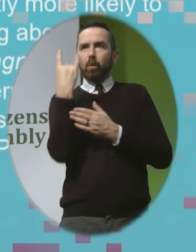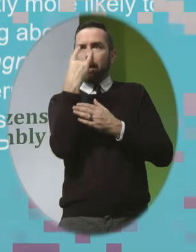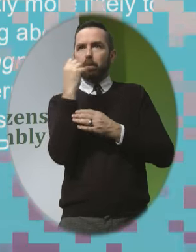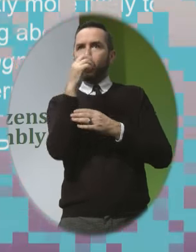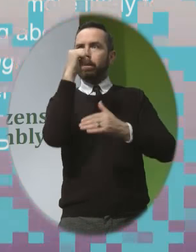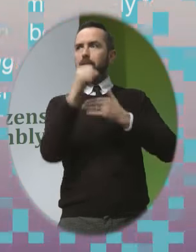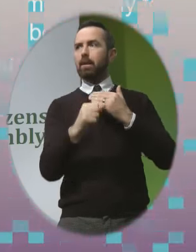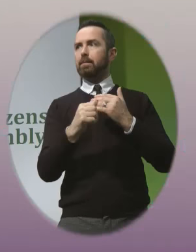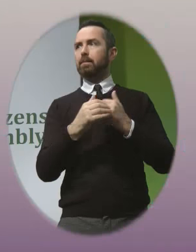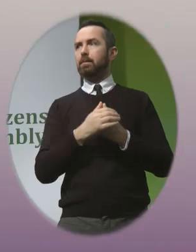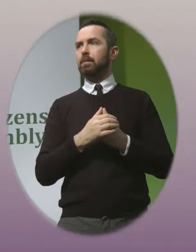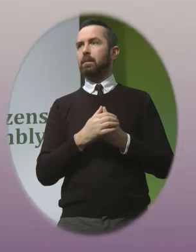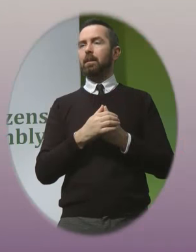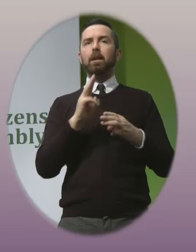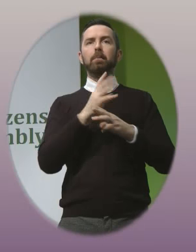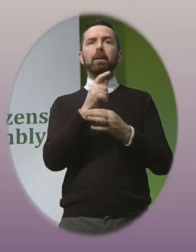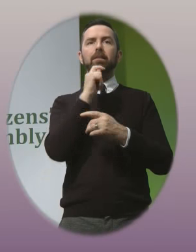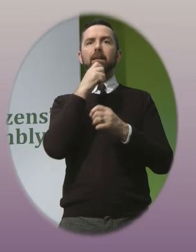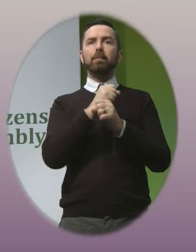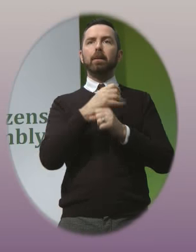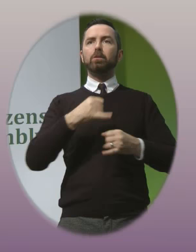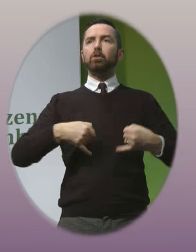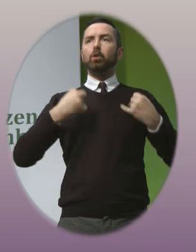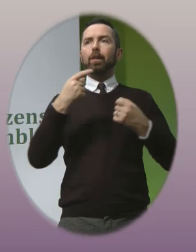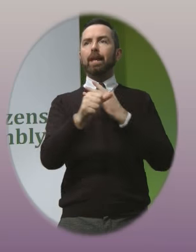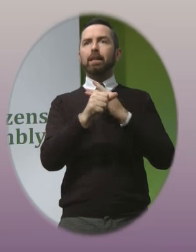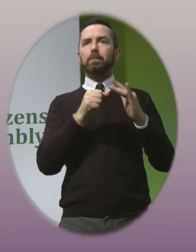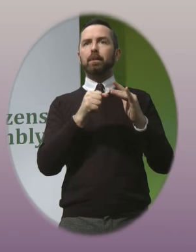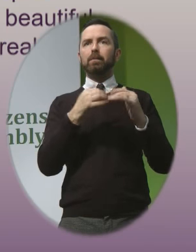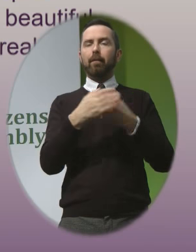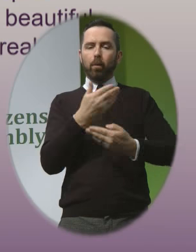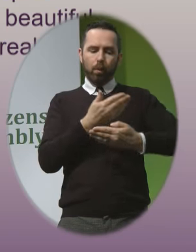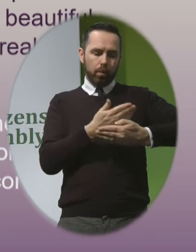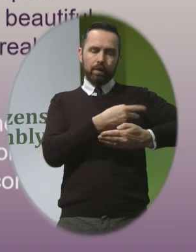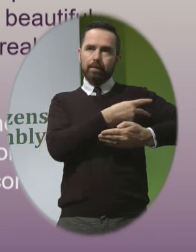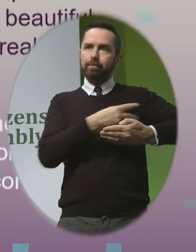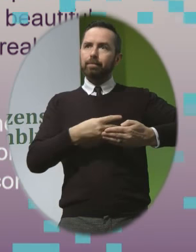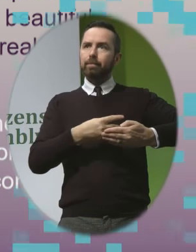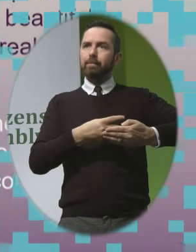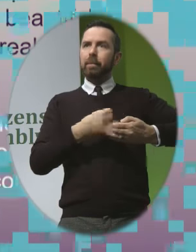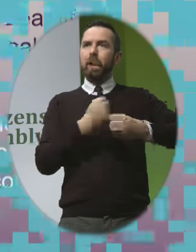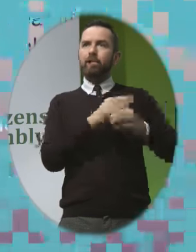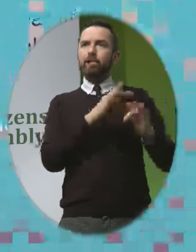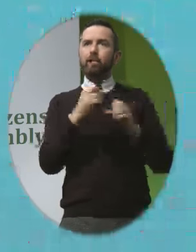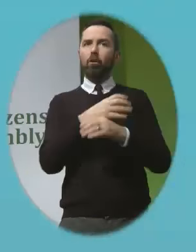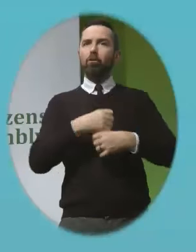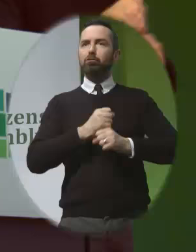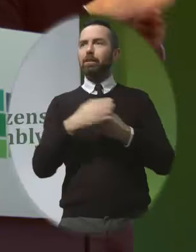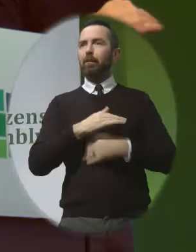so parents tell us of the joy that they experienced for those moments of finally holding the baby in their arms after all the stress of the pregnancy